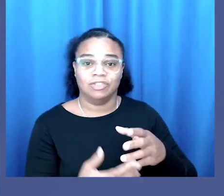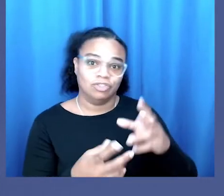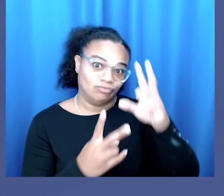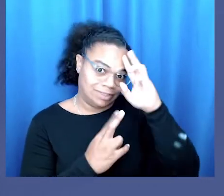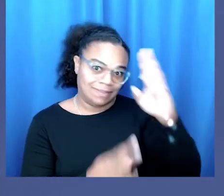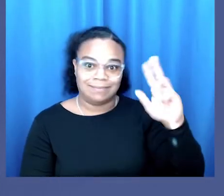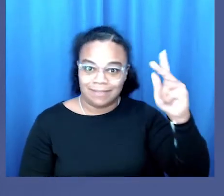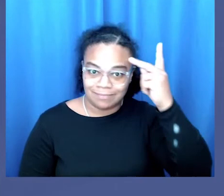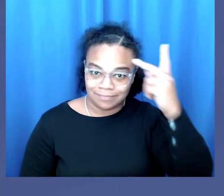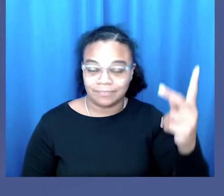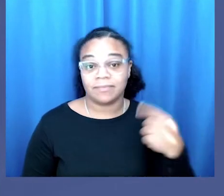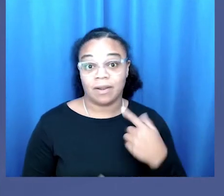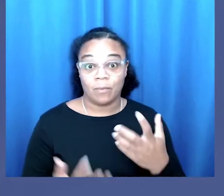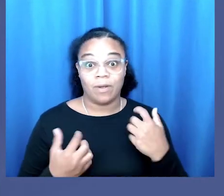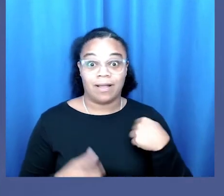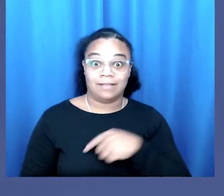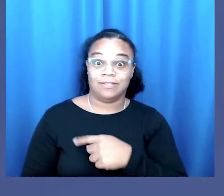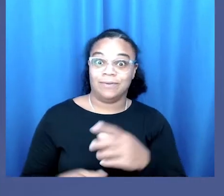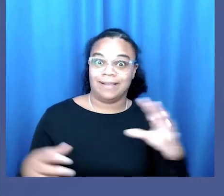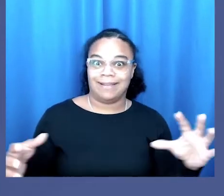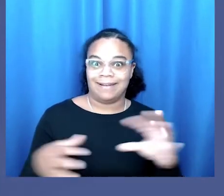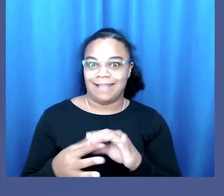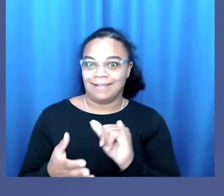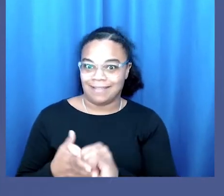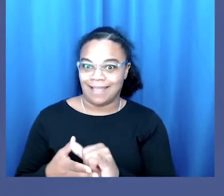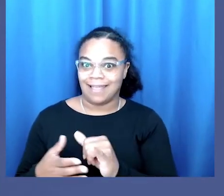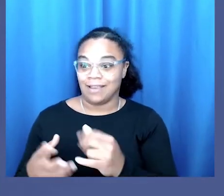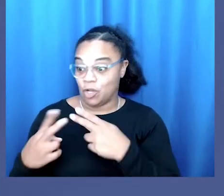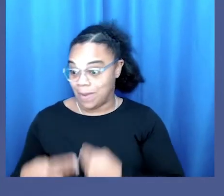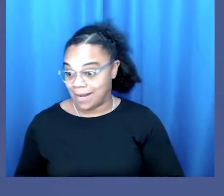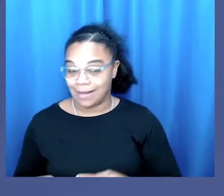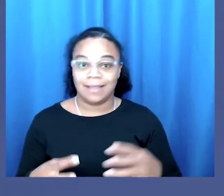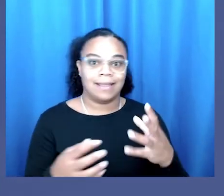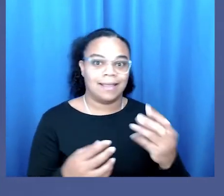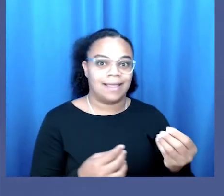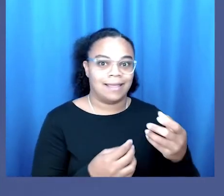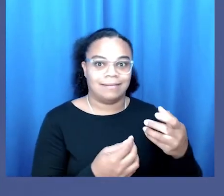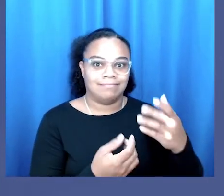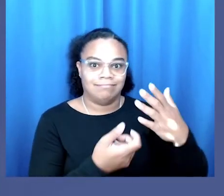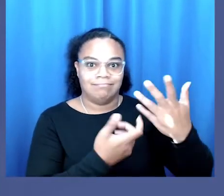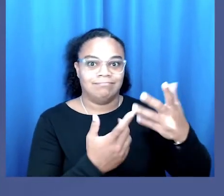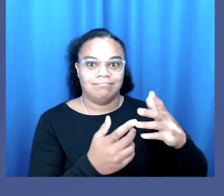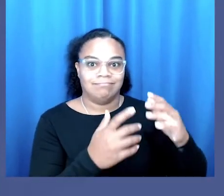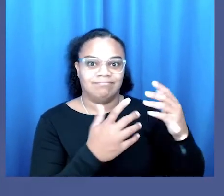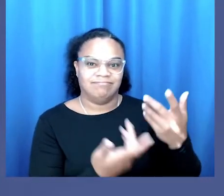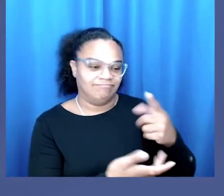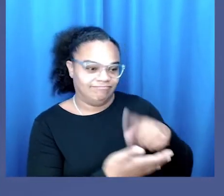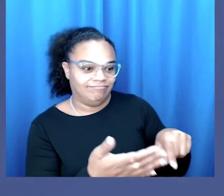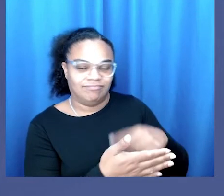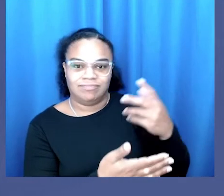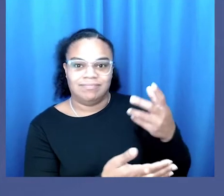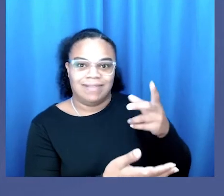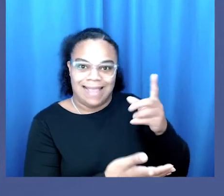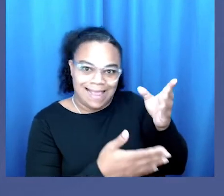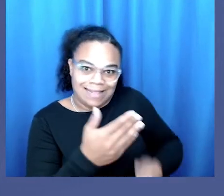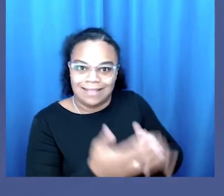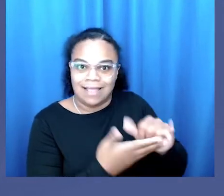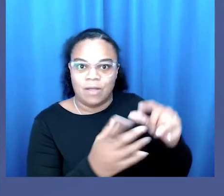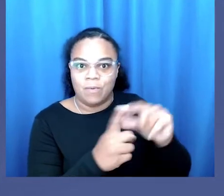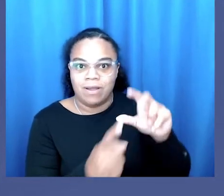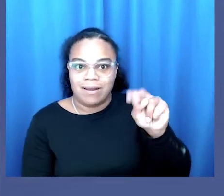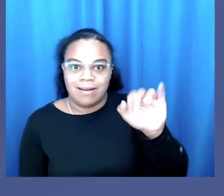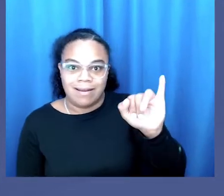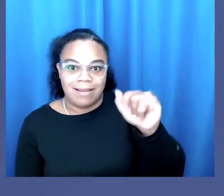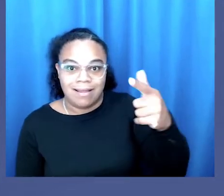I want us to connect the appeal to humanity embedded in denouncing nigga and nigger to the appeal to